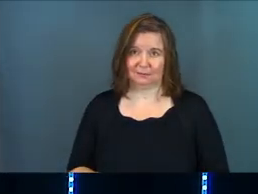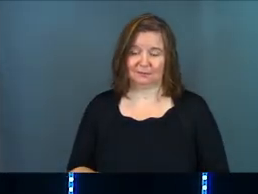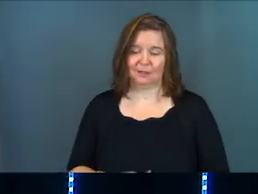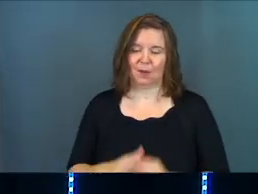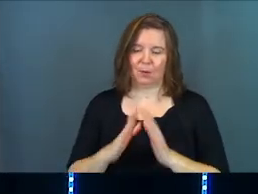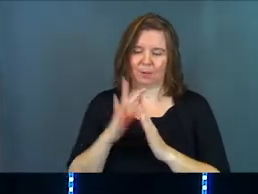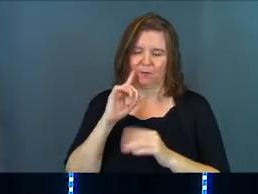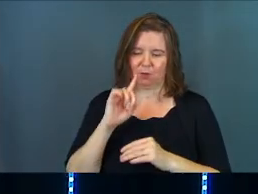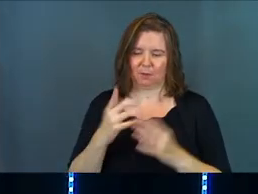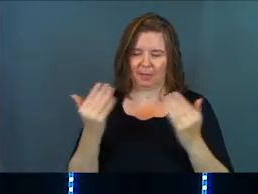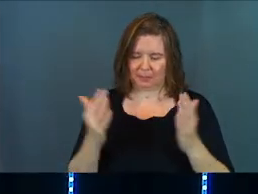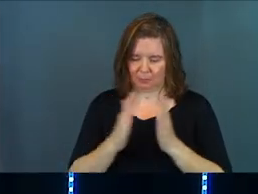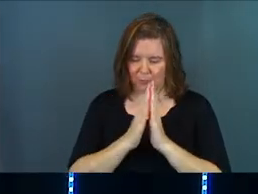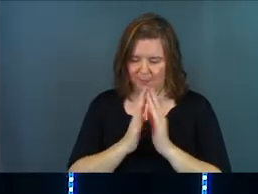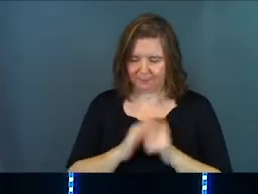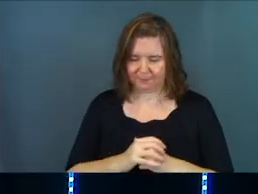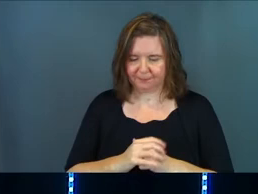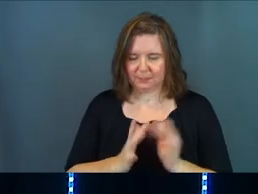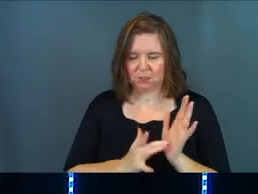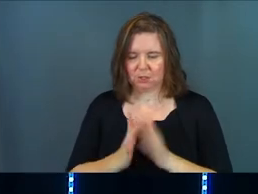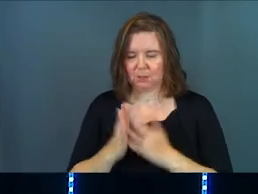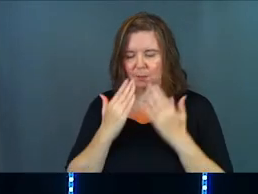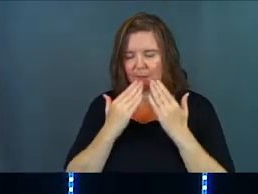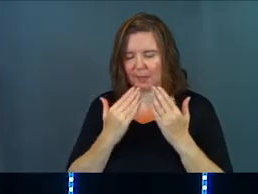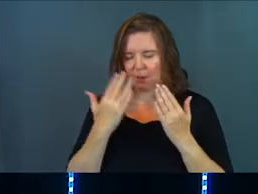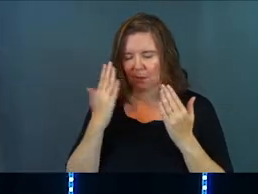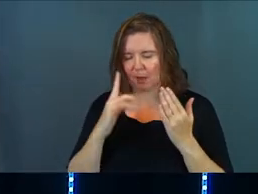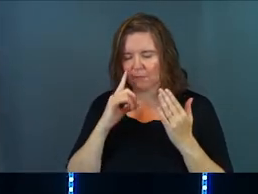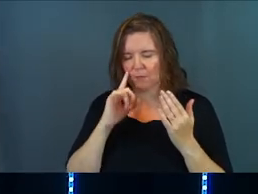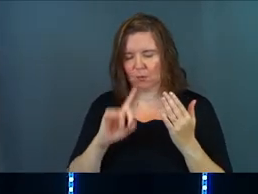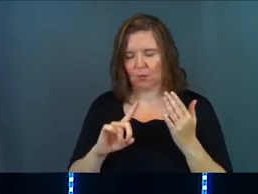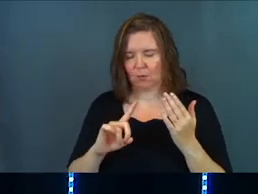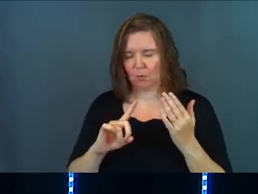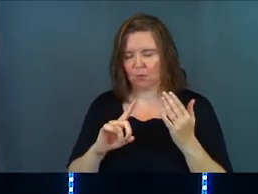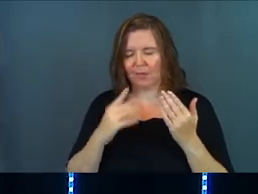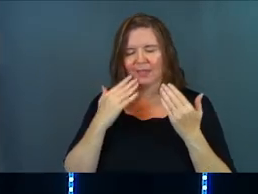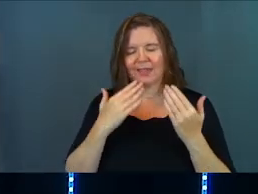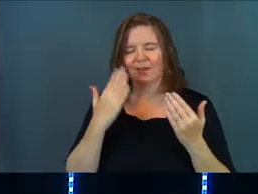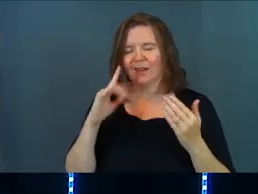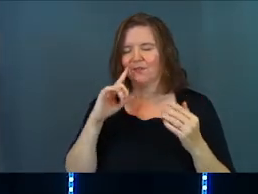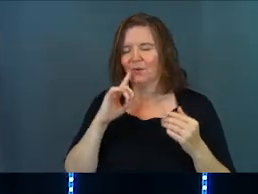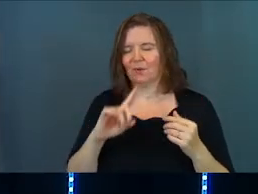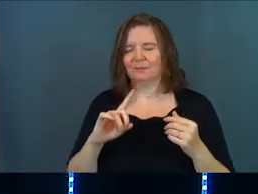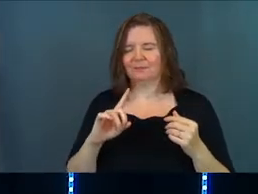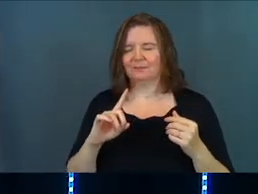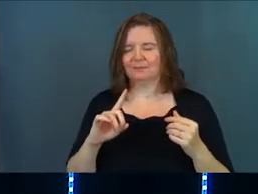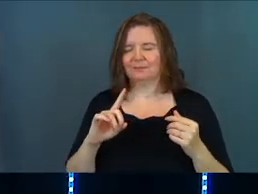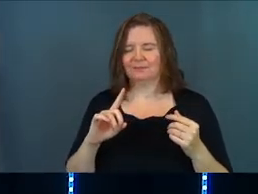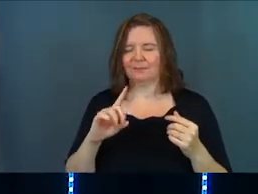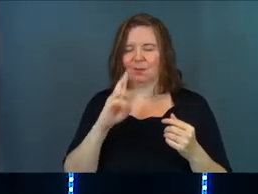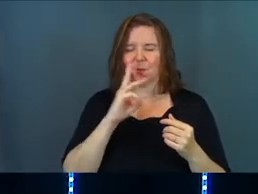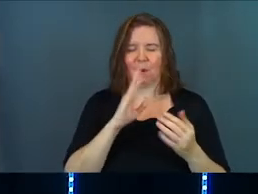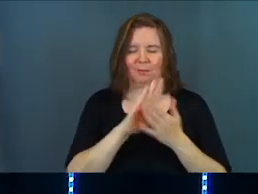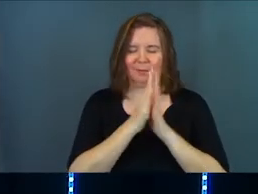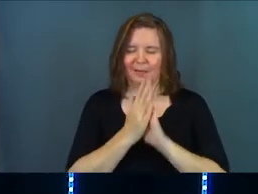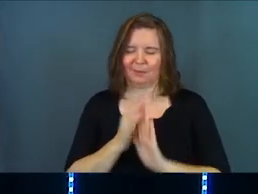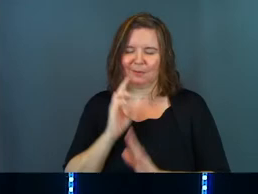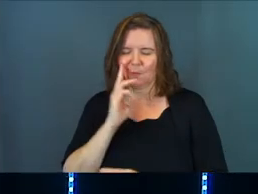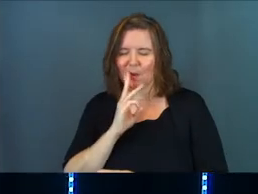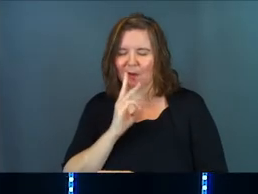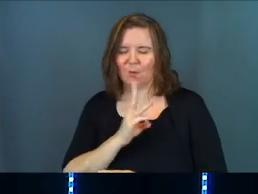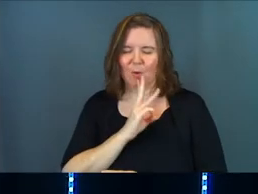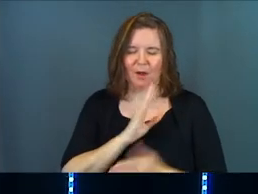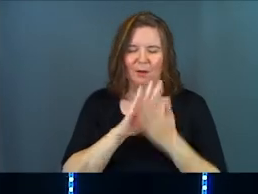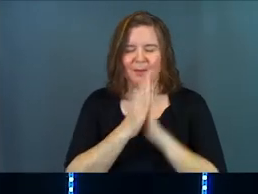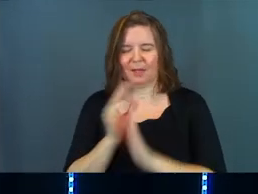I want to pray for you. Let's pray. Jesus, we thank you, God, for turning water into wine like you did.